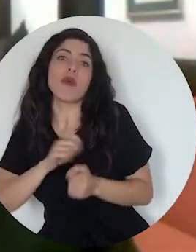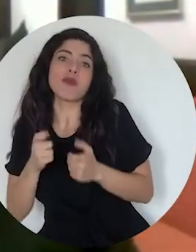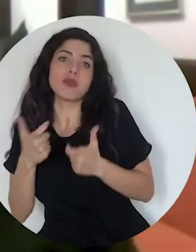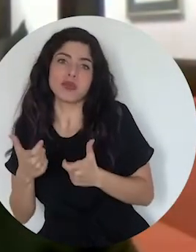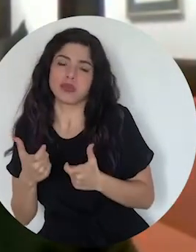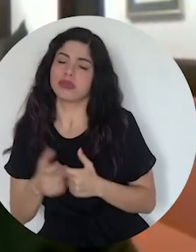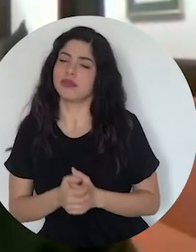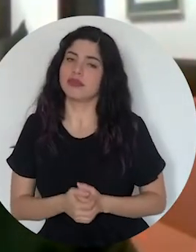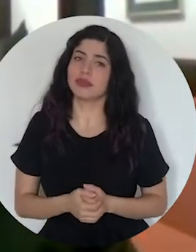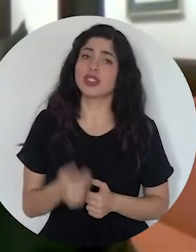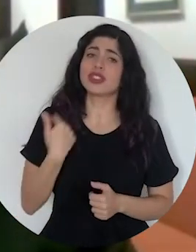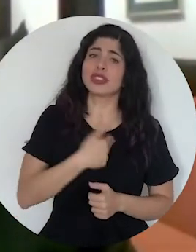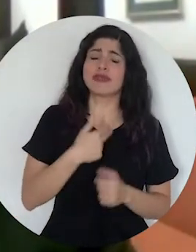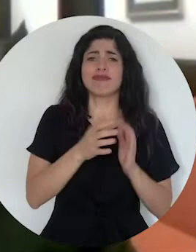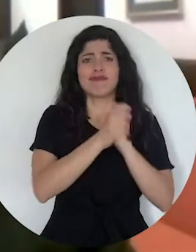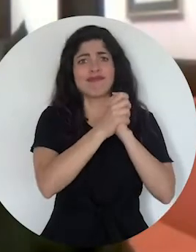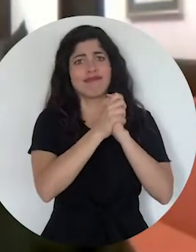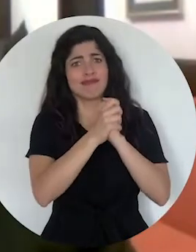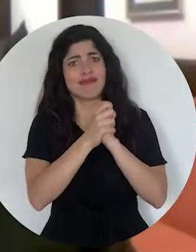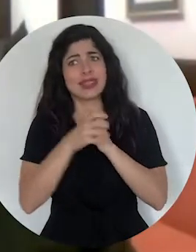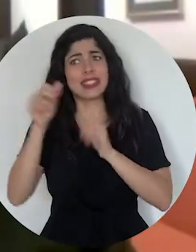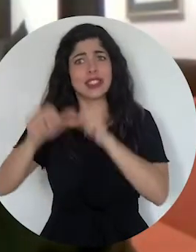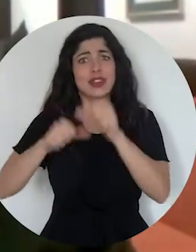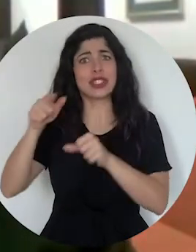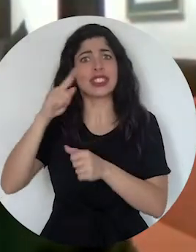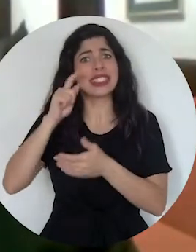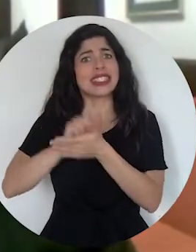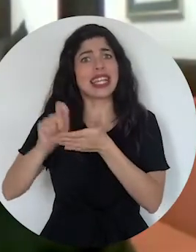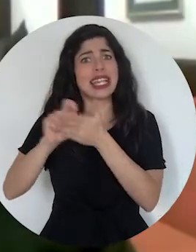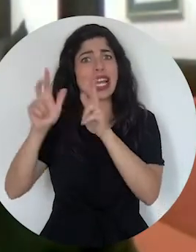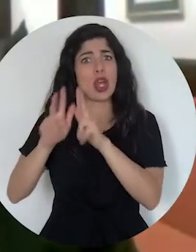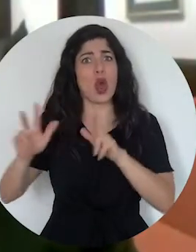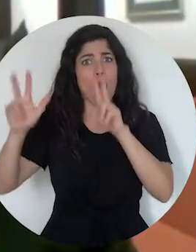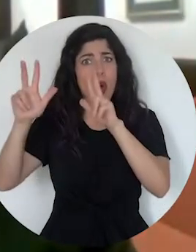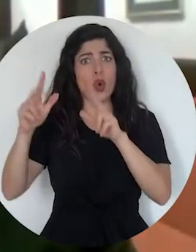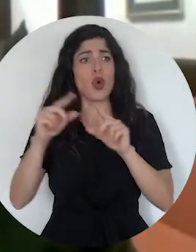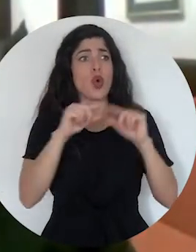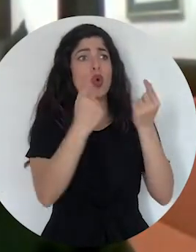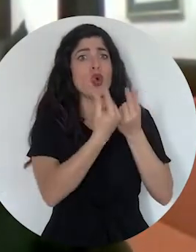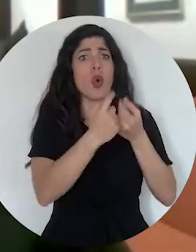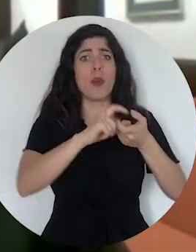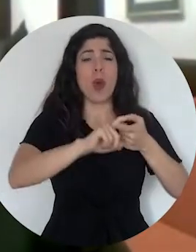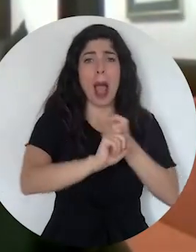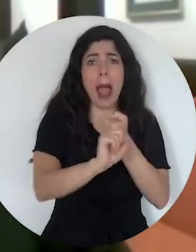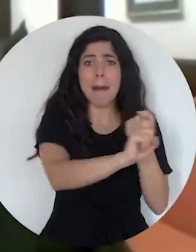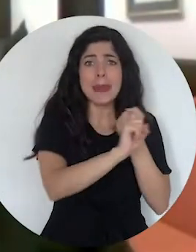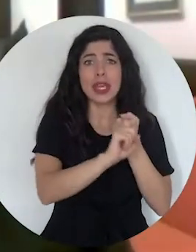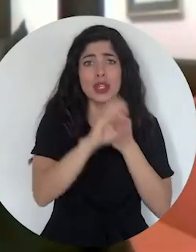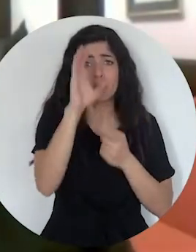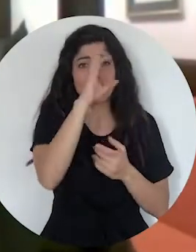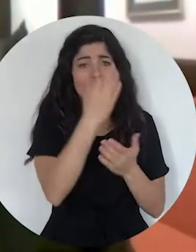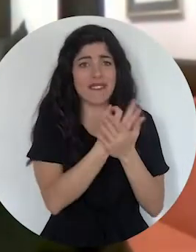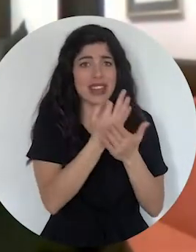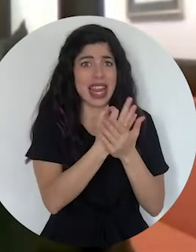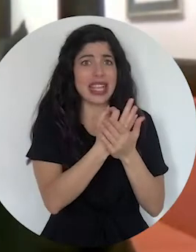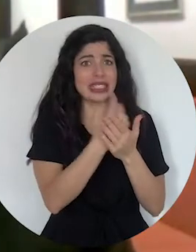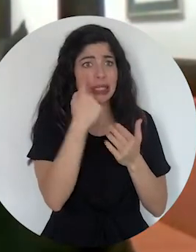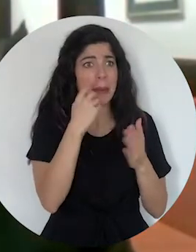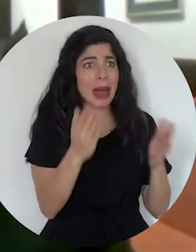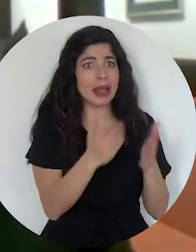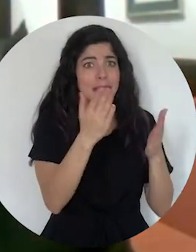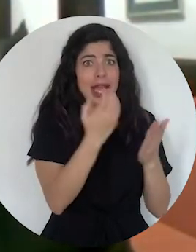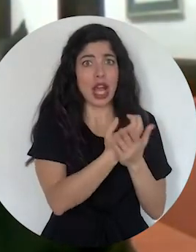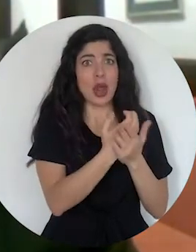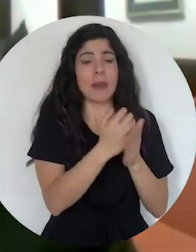We celebrate the efforts of the Secretary General of the United Nations, of this group of Friends of Finance for Development led by